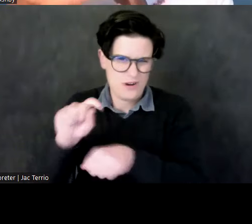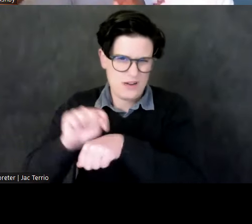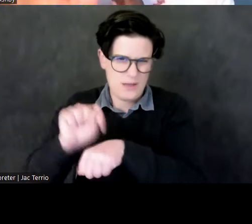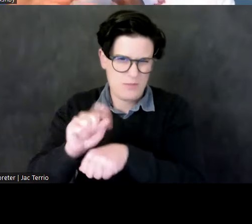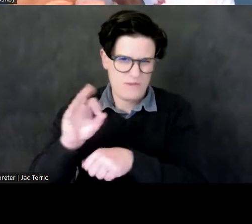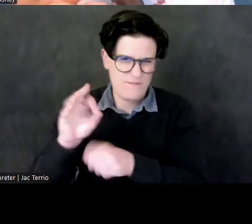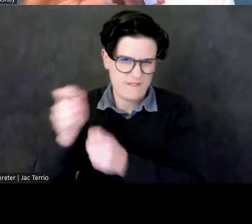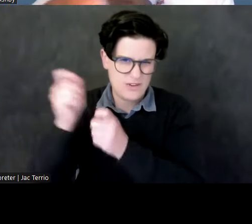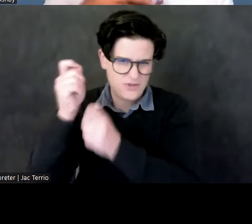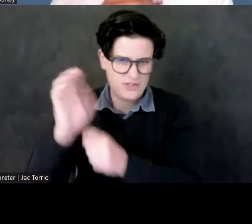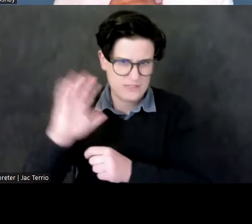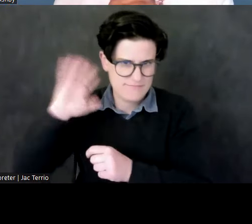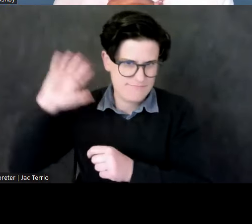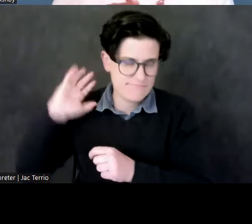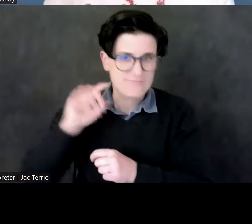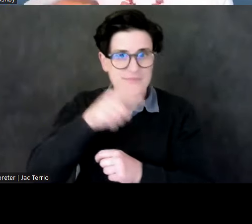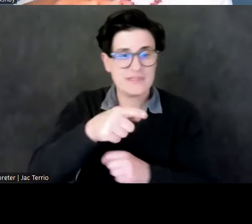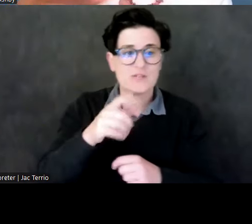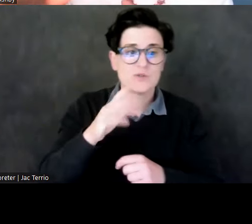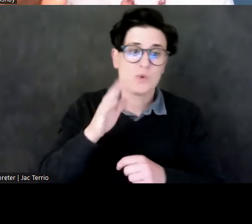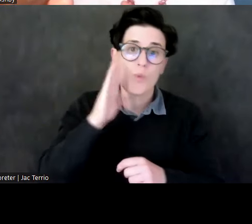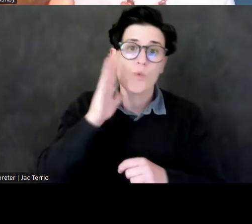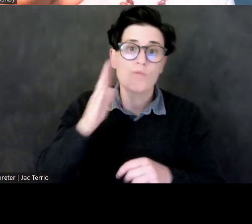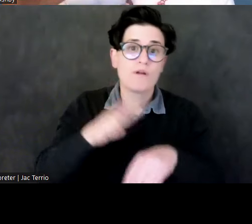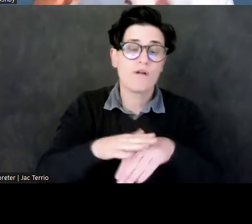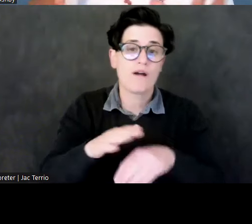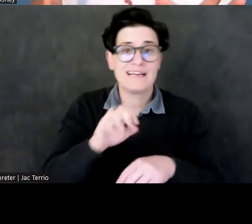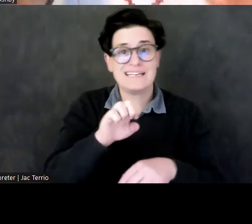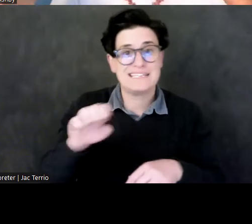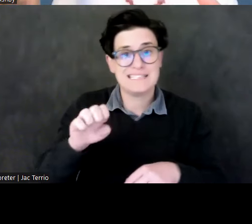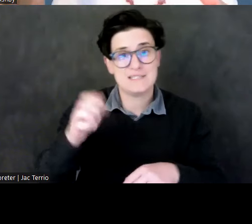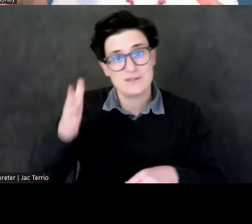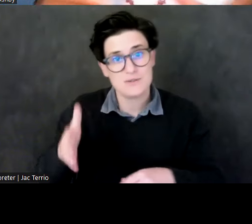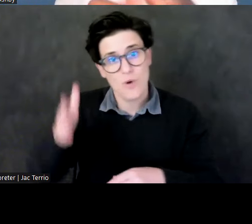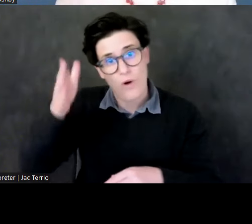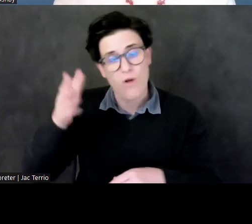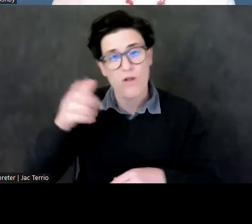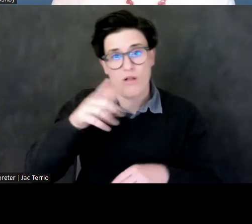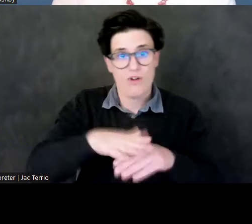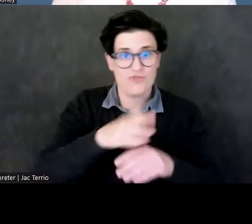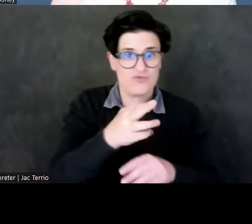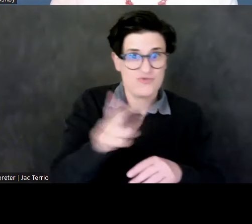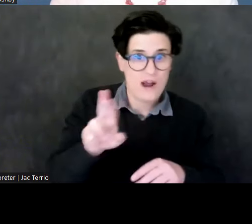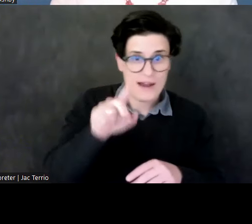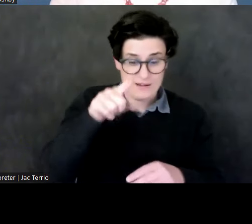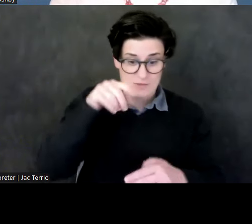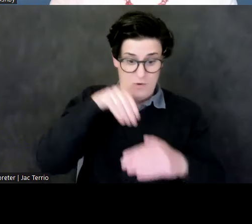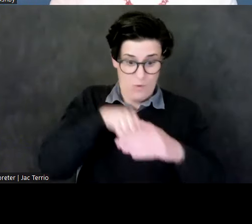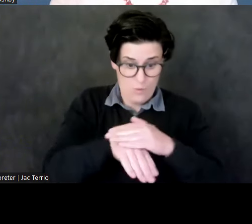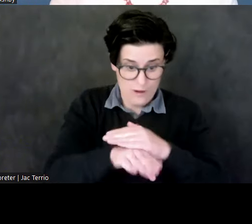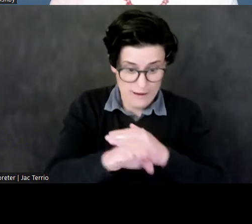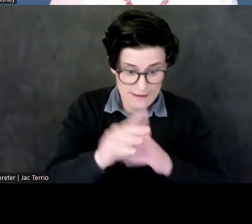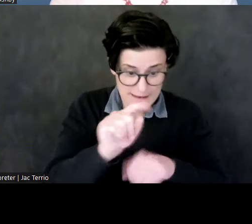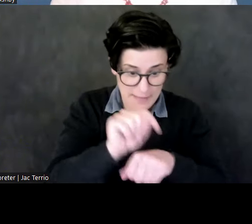And so this would have been on the east wall, would have been on the right hand side as you entered the temple. And